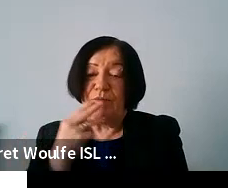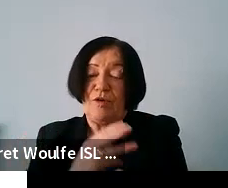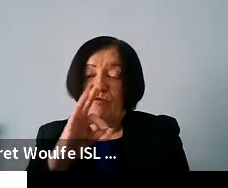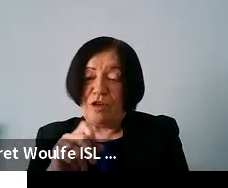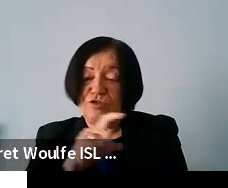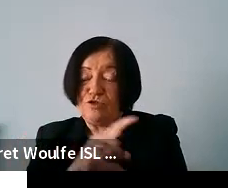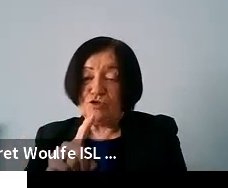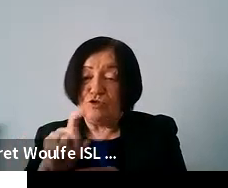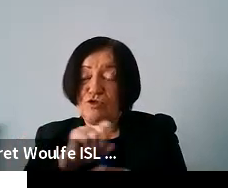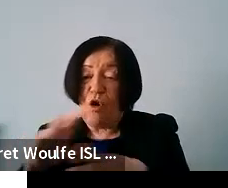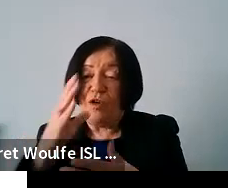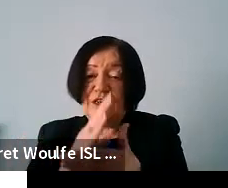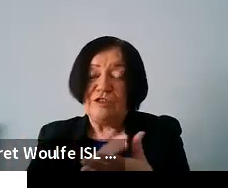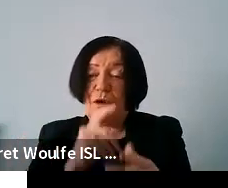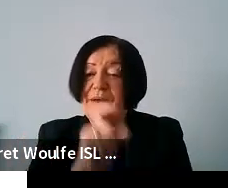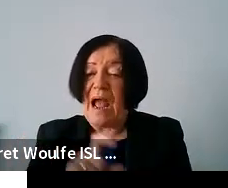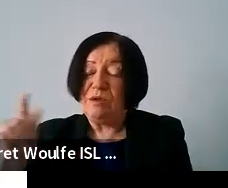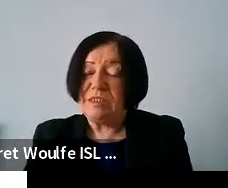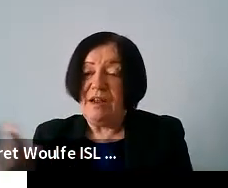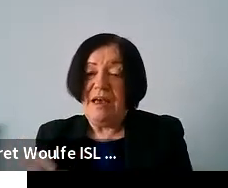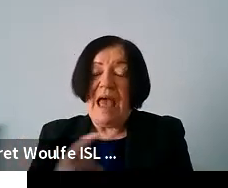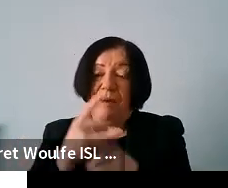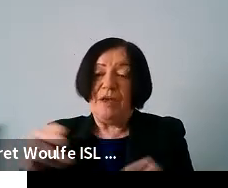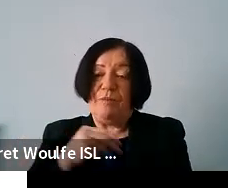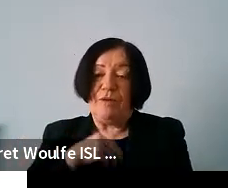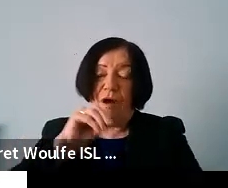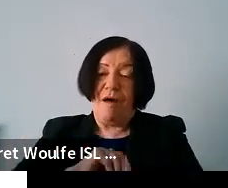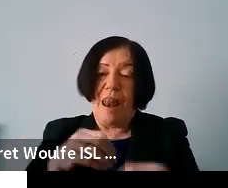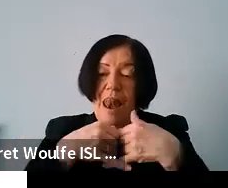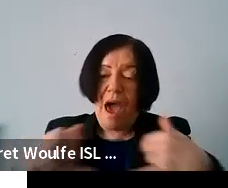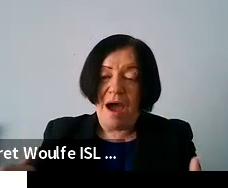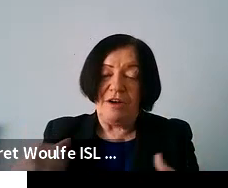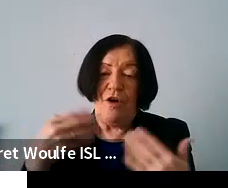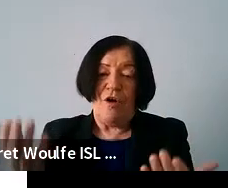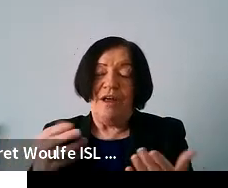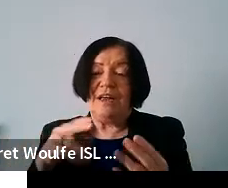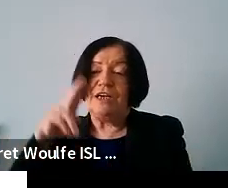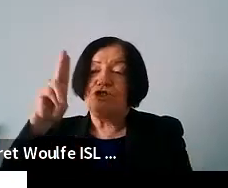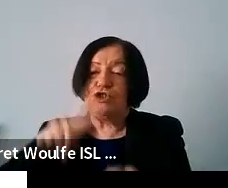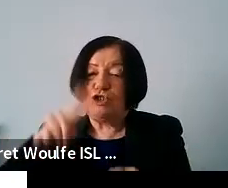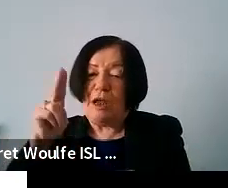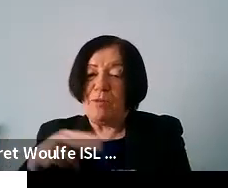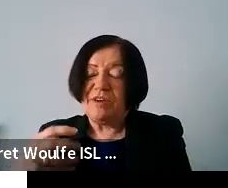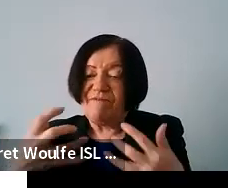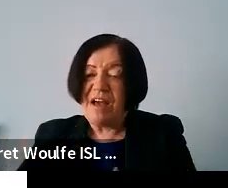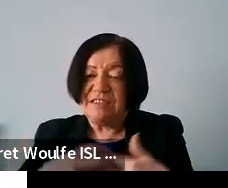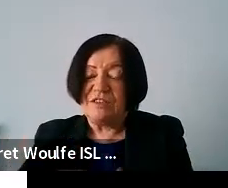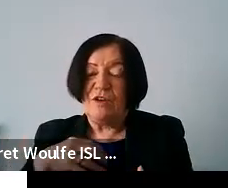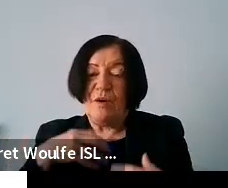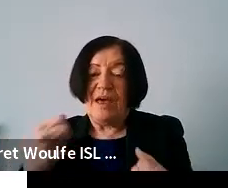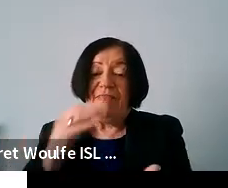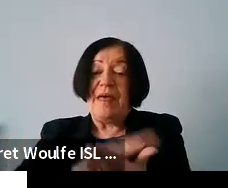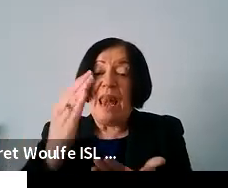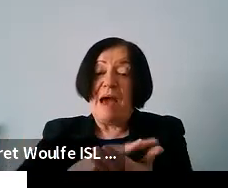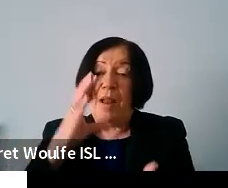during covid from some local authorities they help people to get online or to get cheaper devices we had the laptop